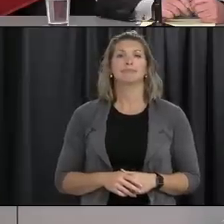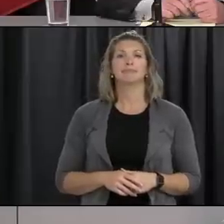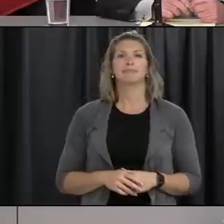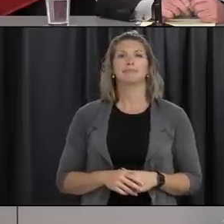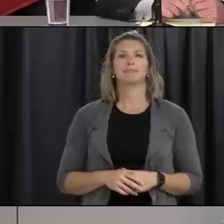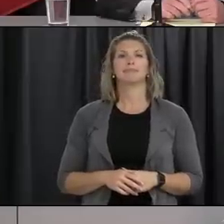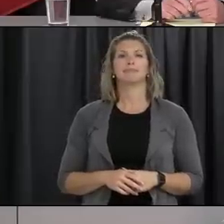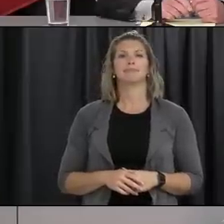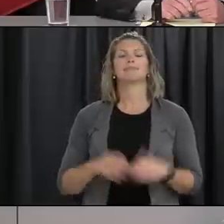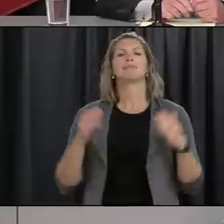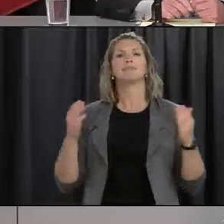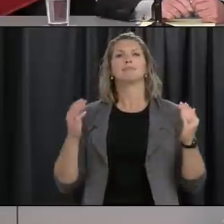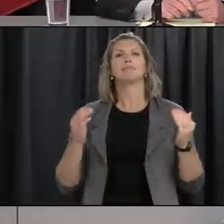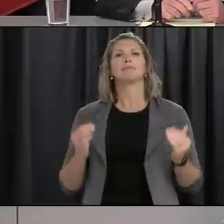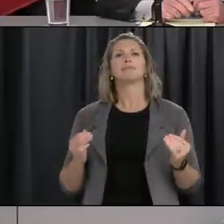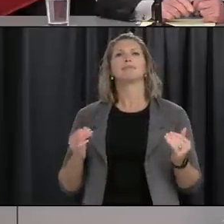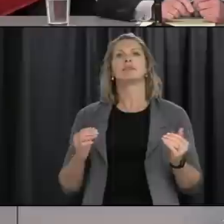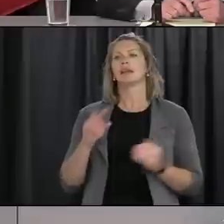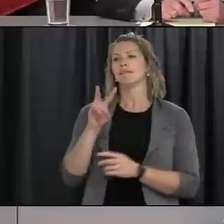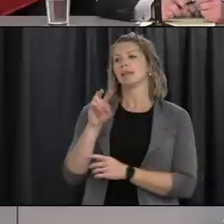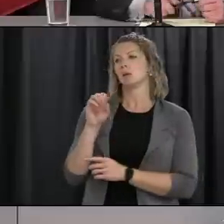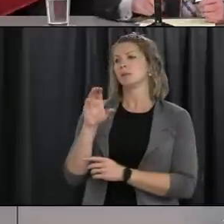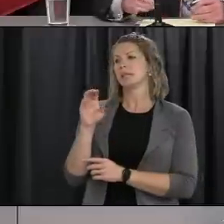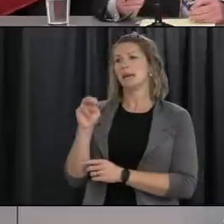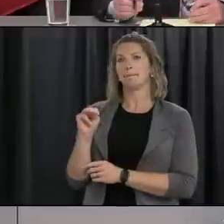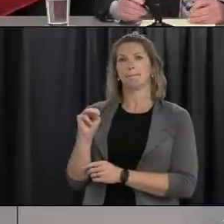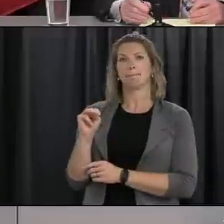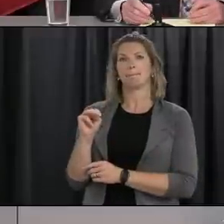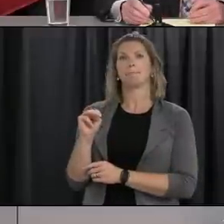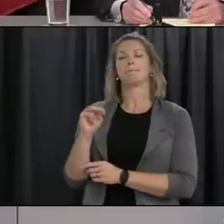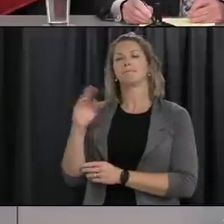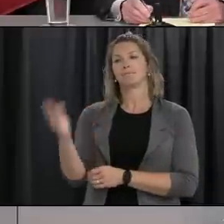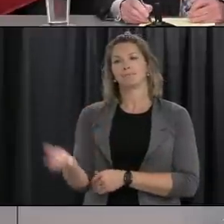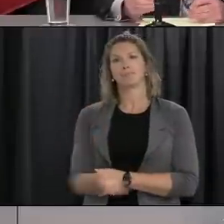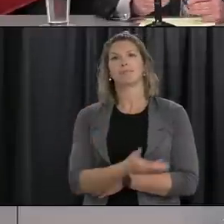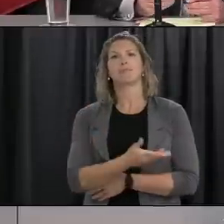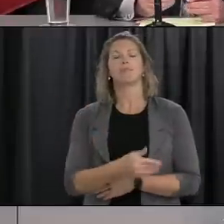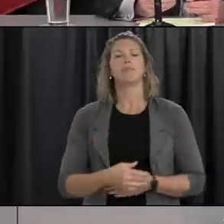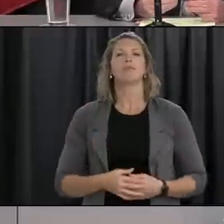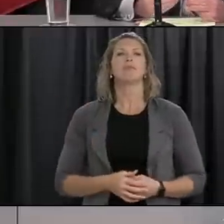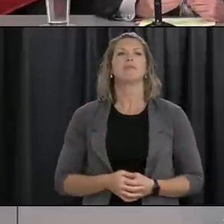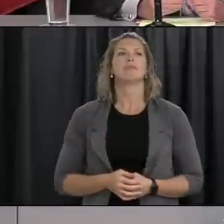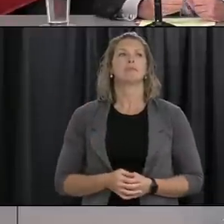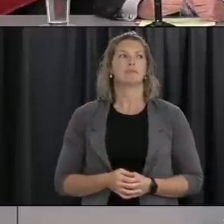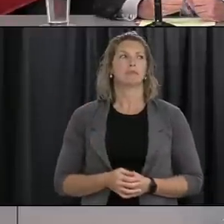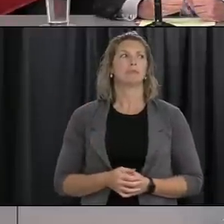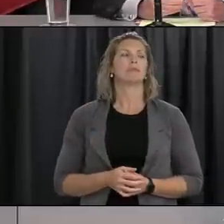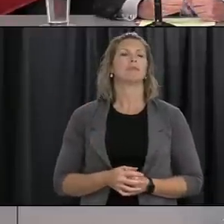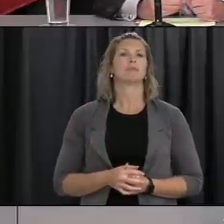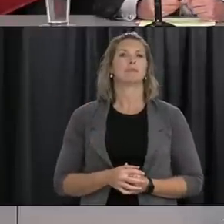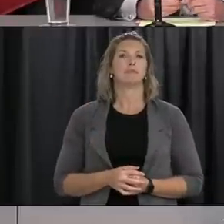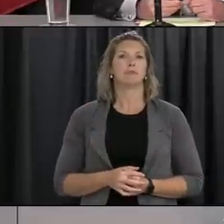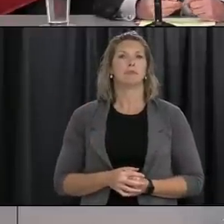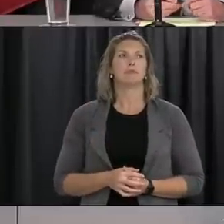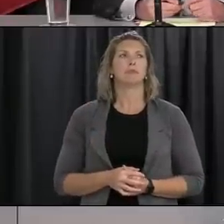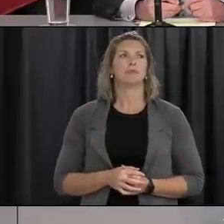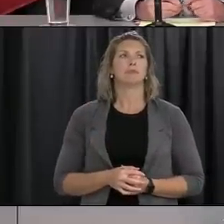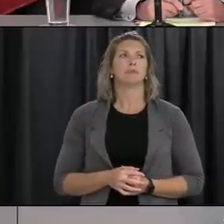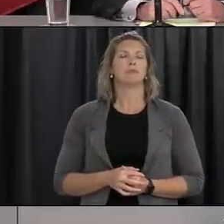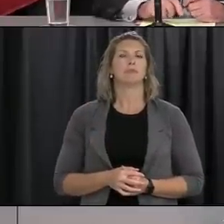our next questions are from linda swain of vocm news please go ahead hi this is actually jeff stepping in